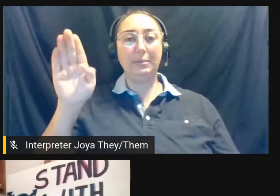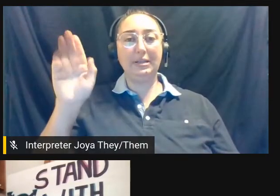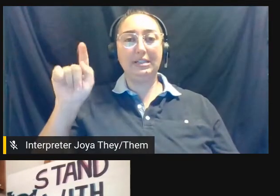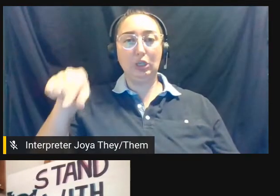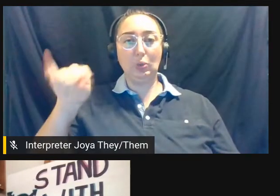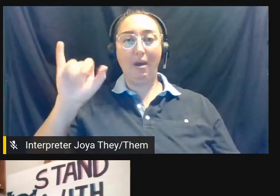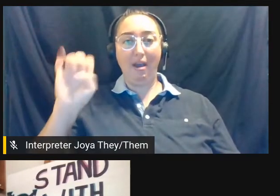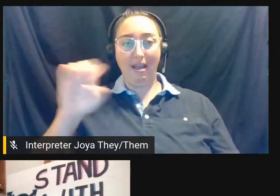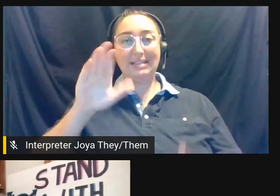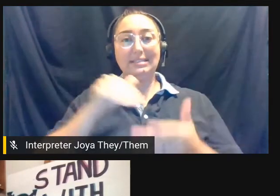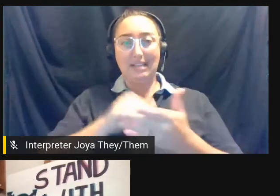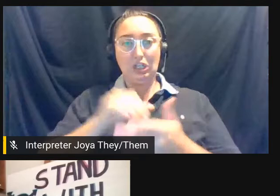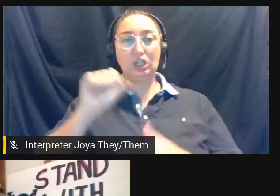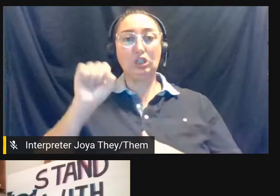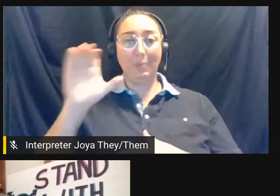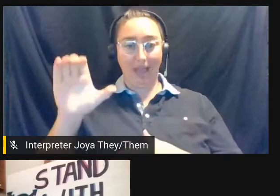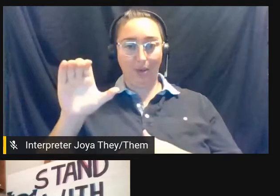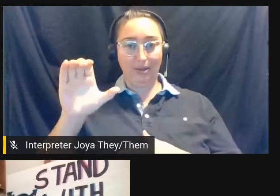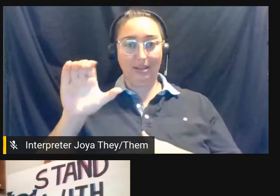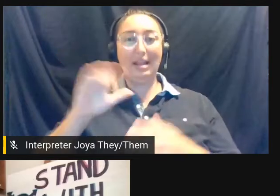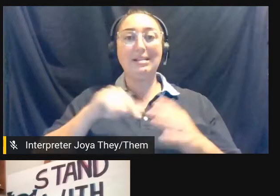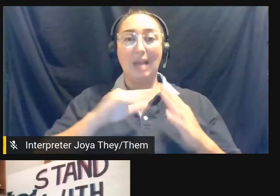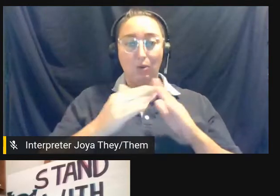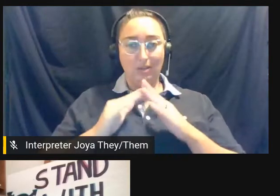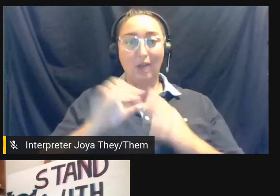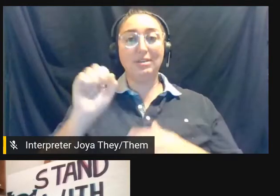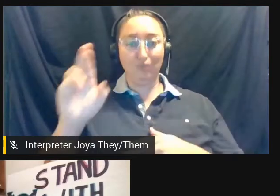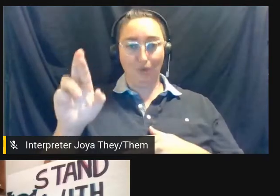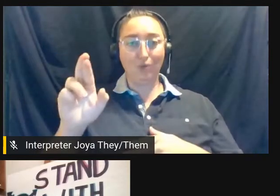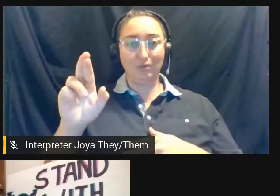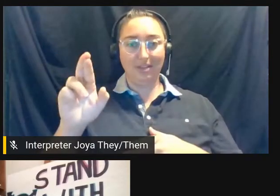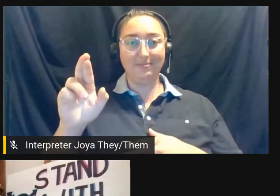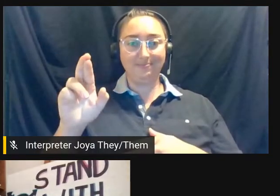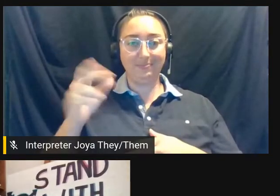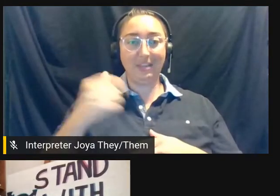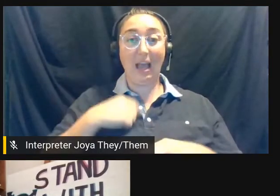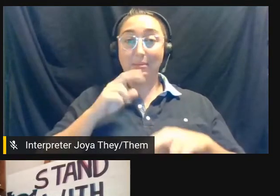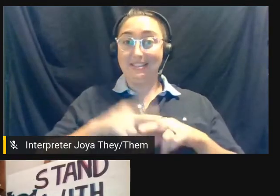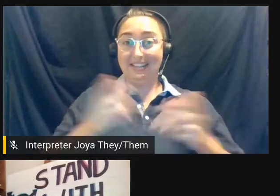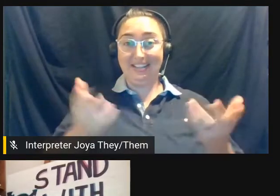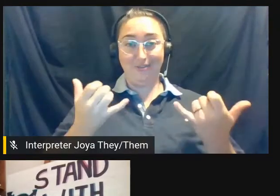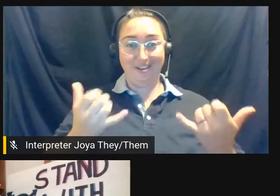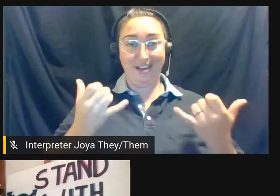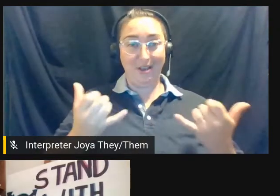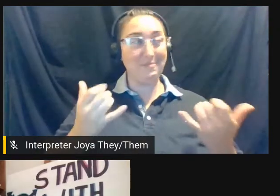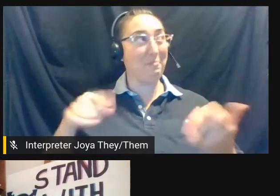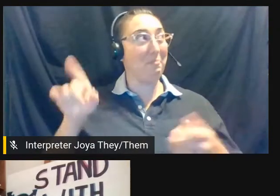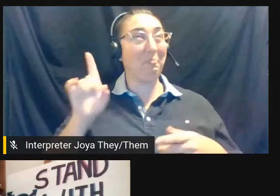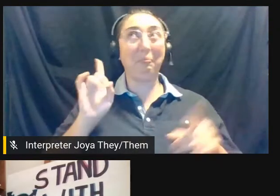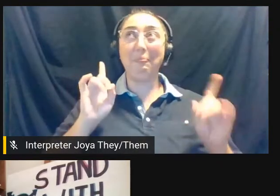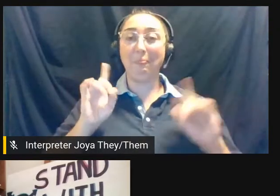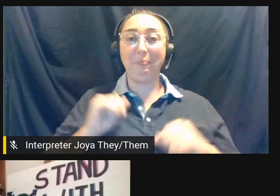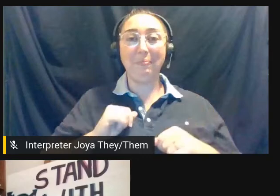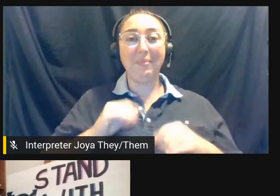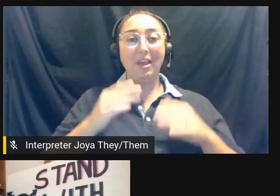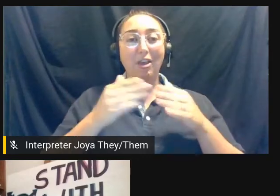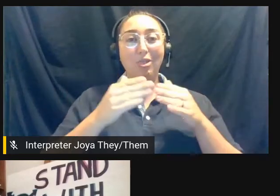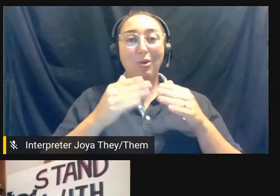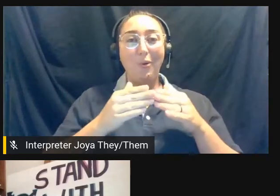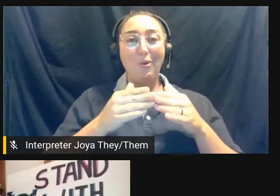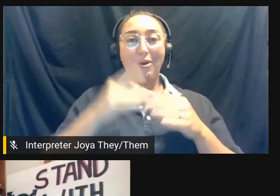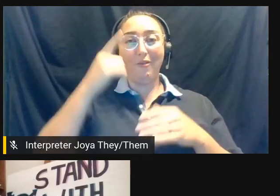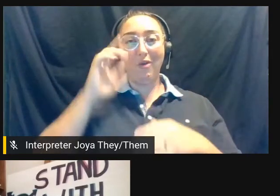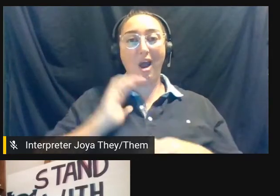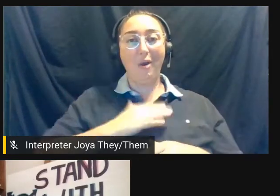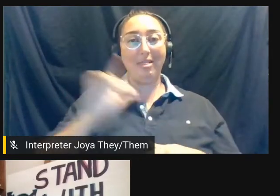located in downtown Santa Rosa. I am sitting in it right now in the corner that houses